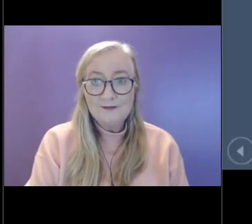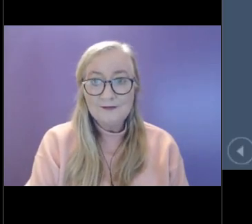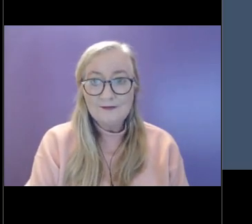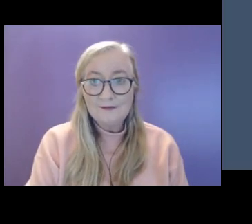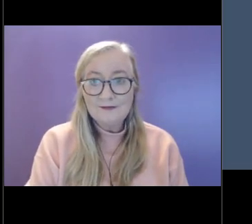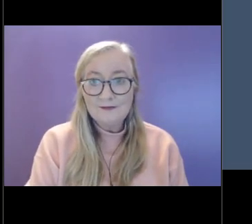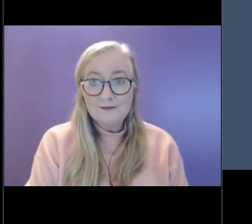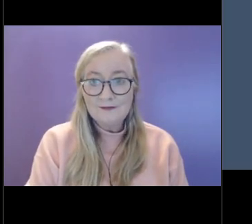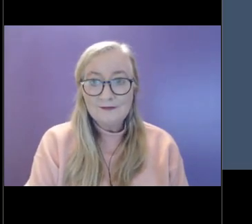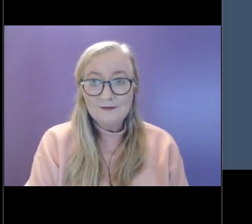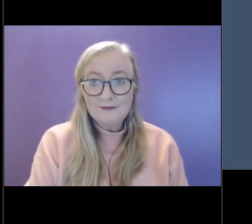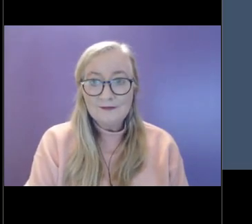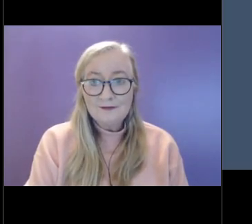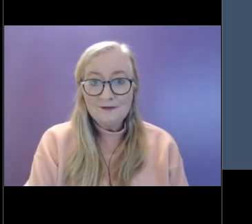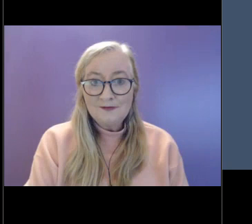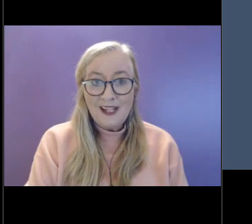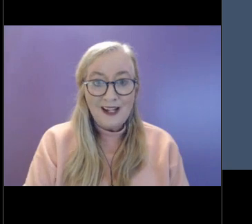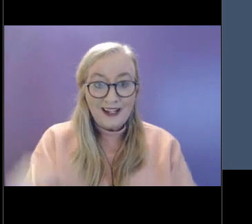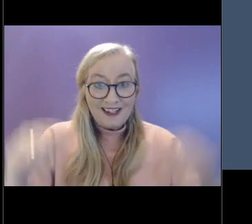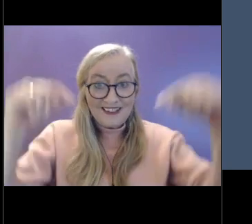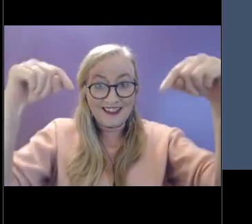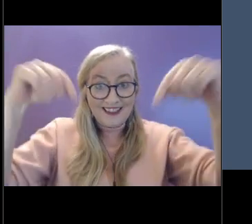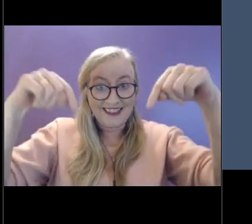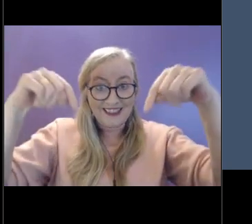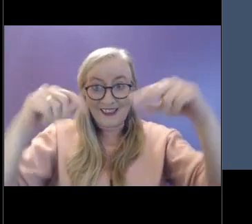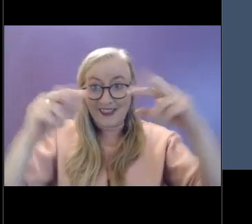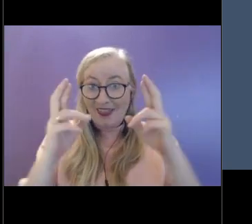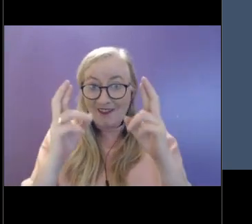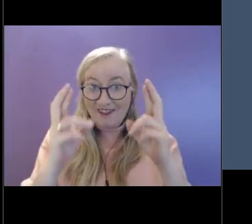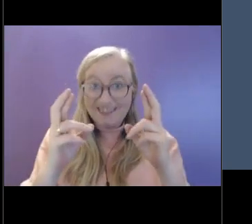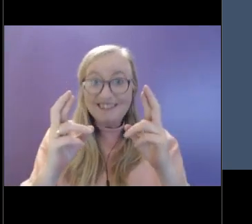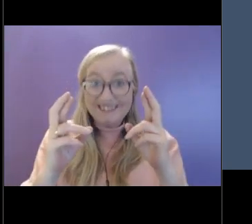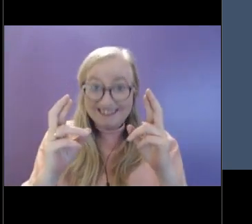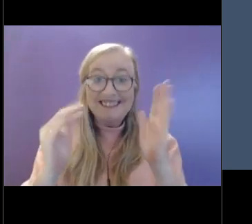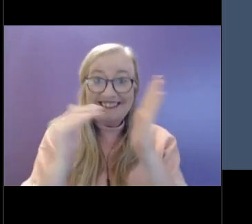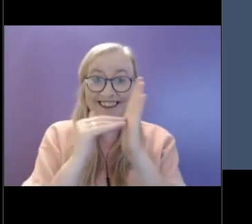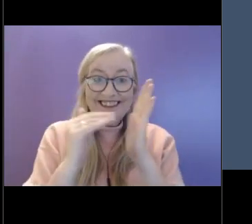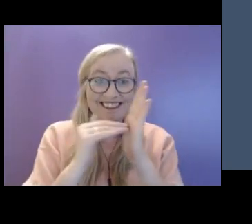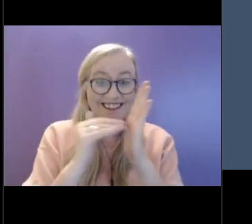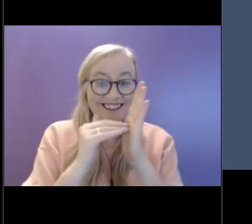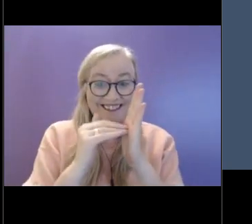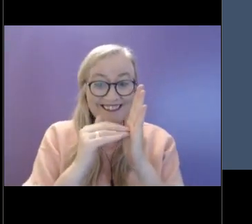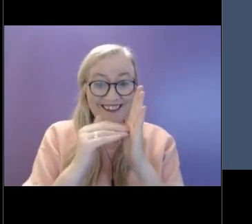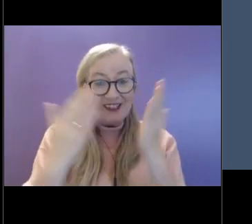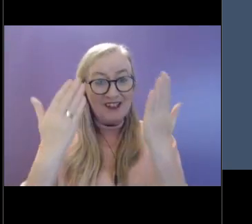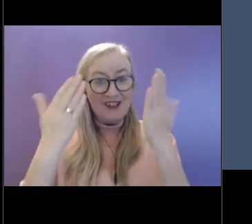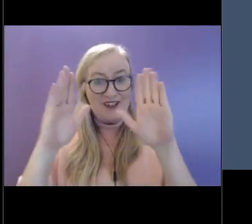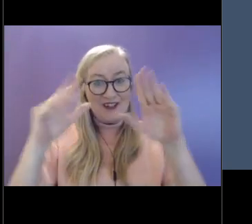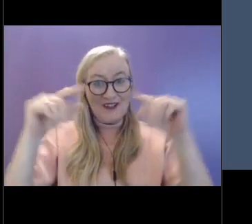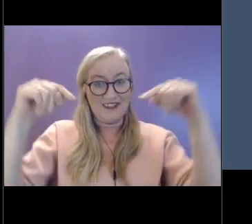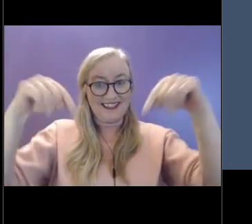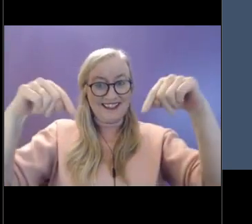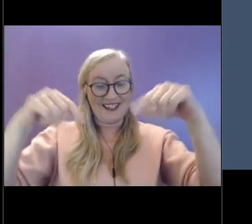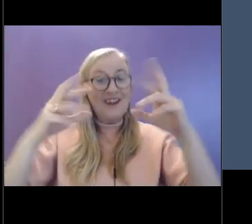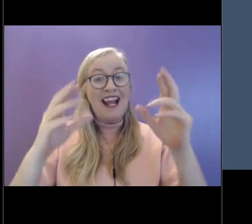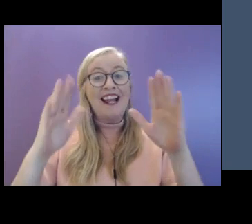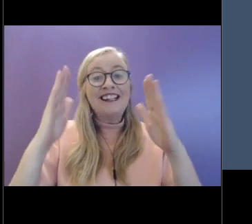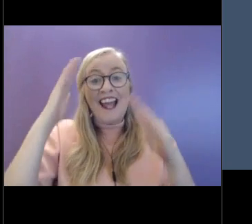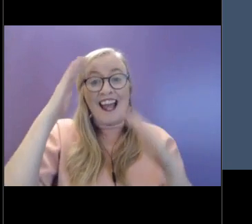Have I got the right one showing there, Yeah, I can see it. Great. Excellent. Sorry. Hi, everyone.